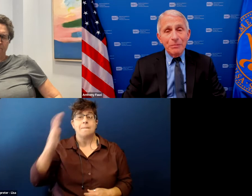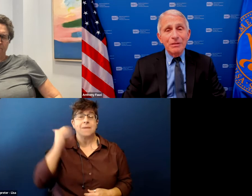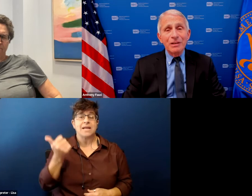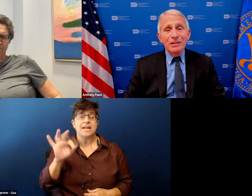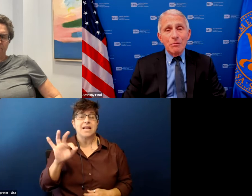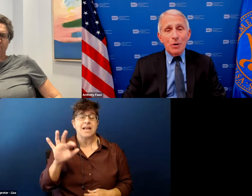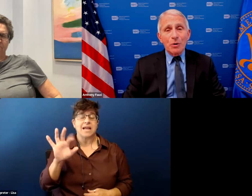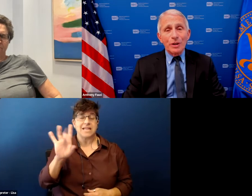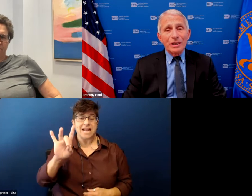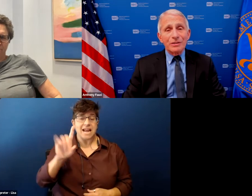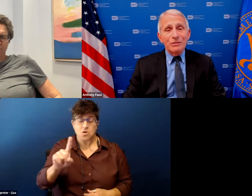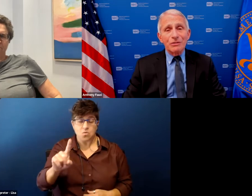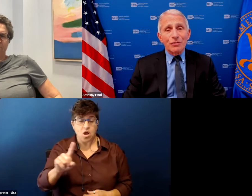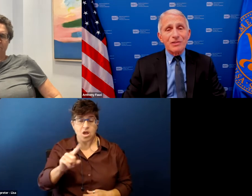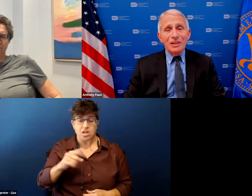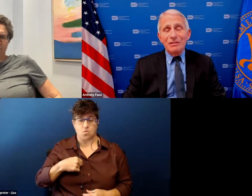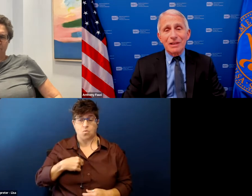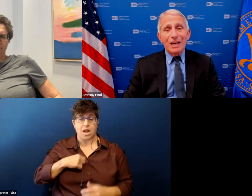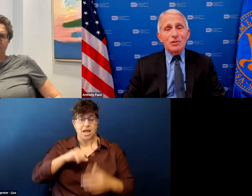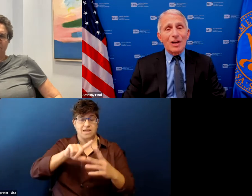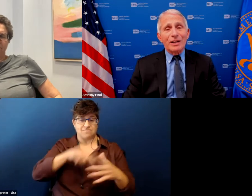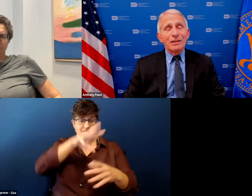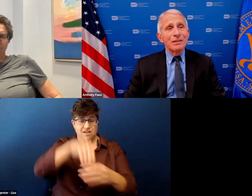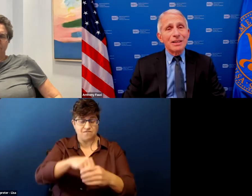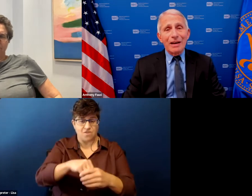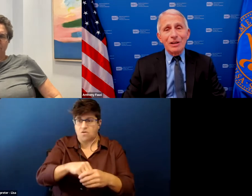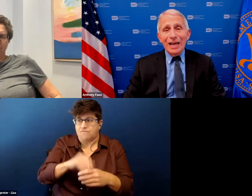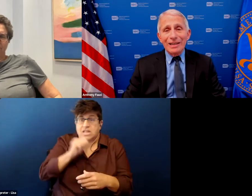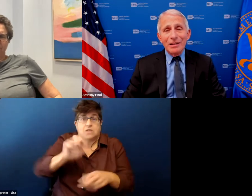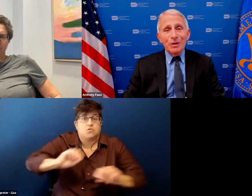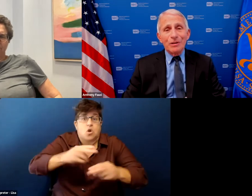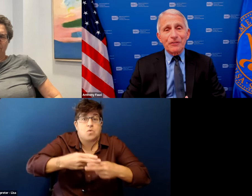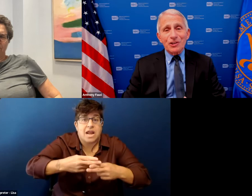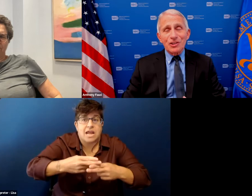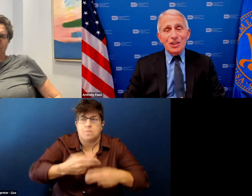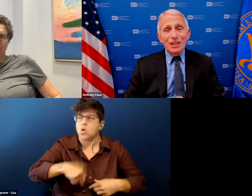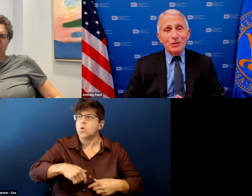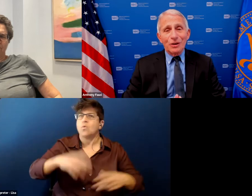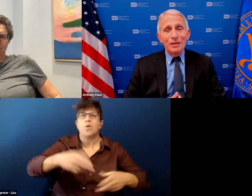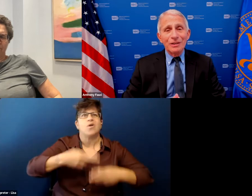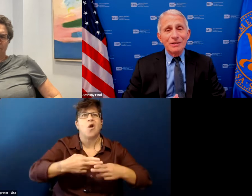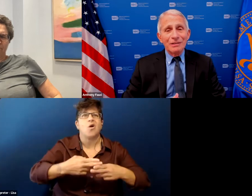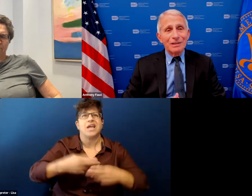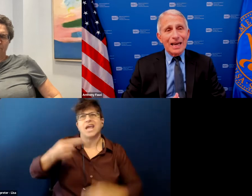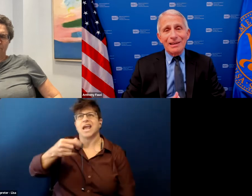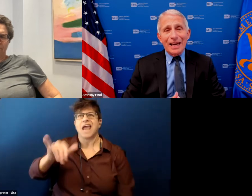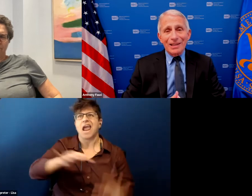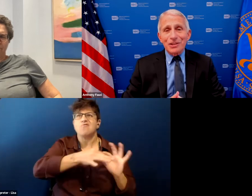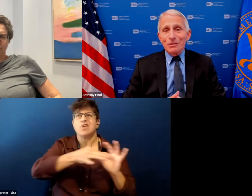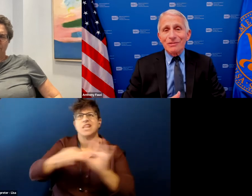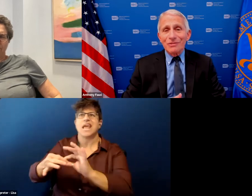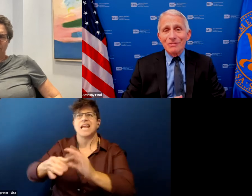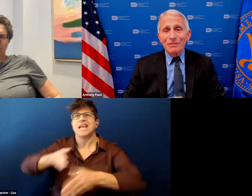name we were calling it crazy names like gay related immunodeficiency or gay